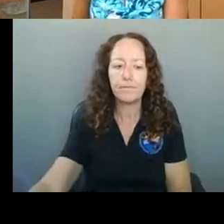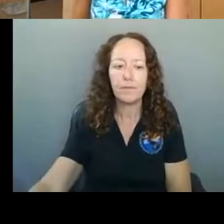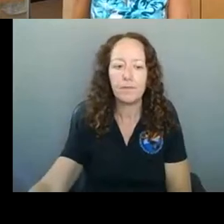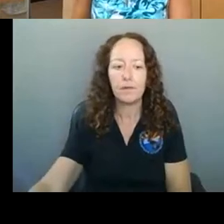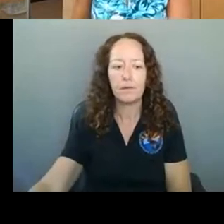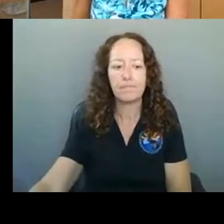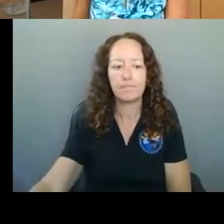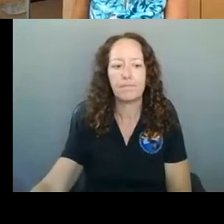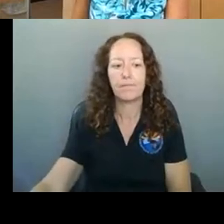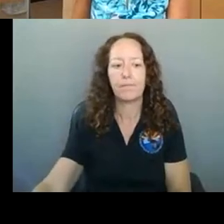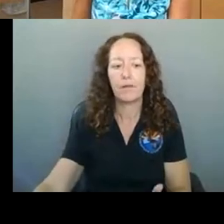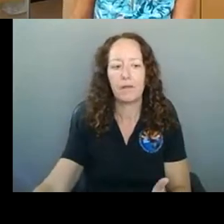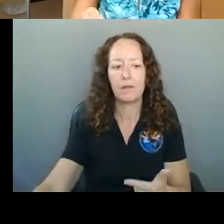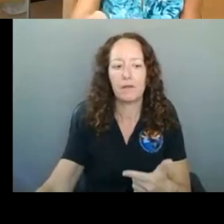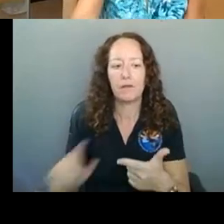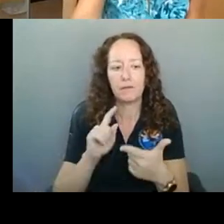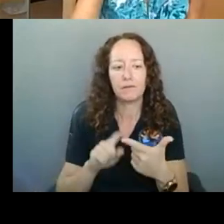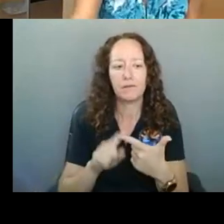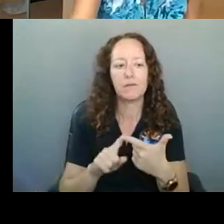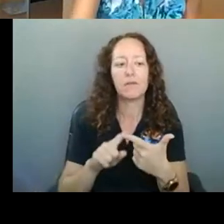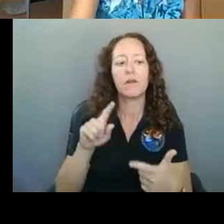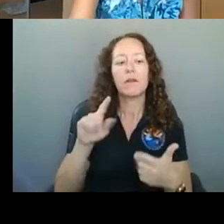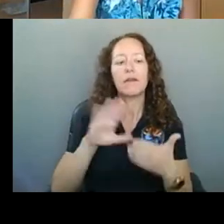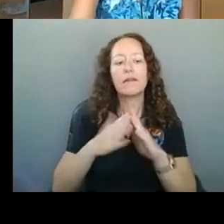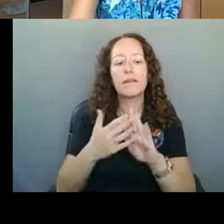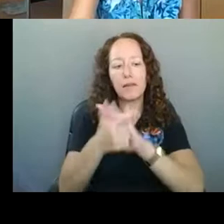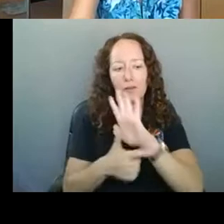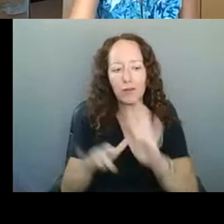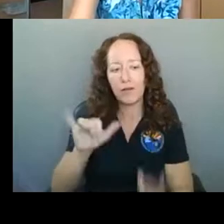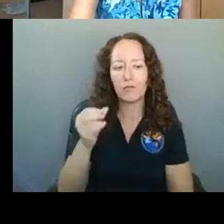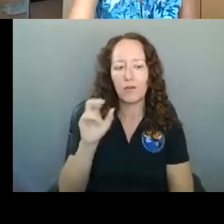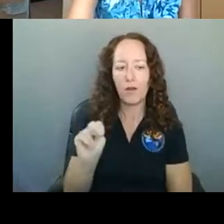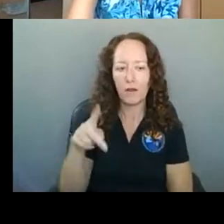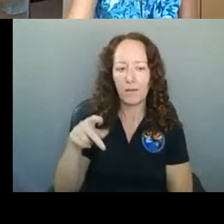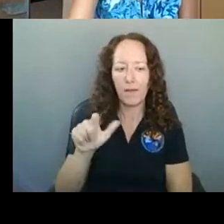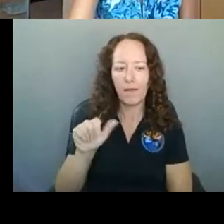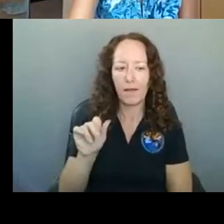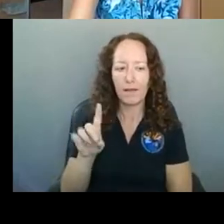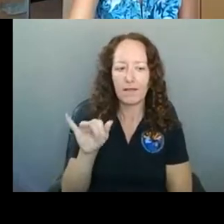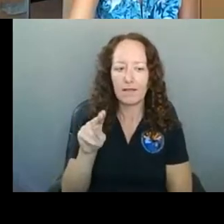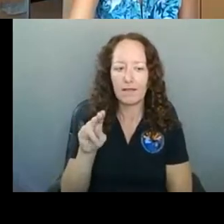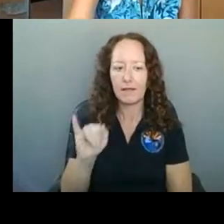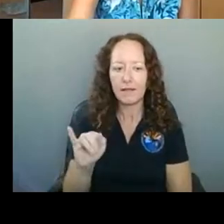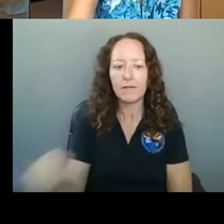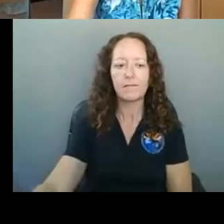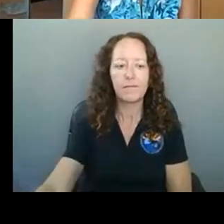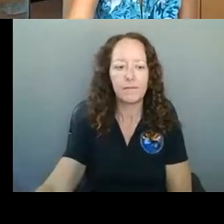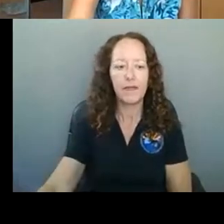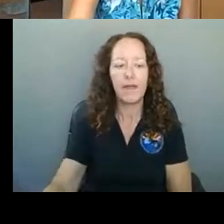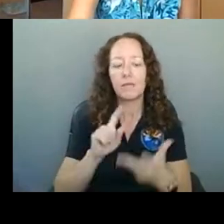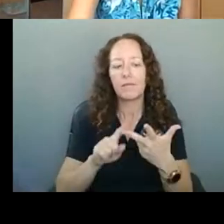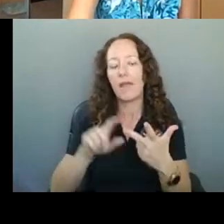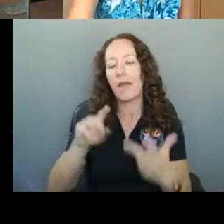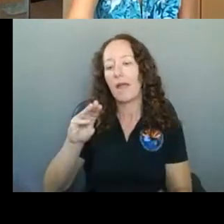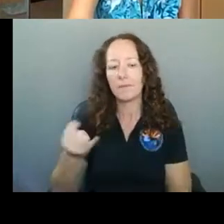We're going to start with Leslie Horton, Director of Yuppie County Community Health Services. Leslie, thanks for being on the Town Hall today